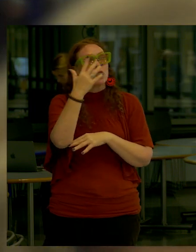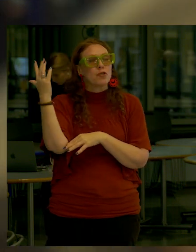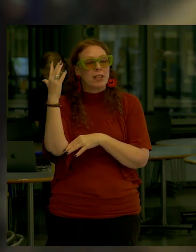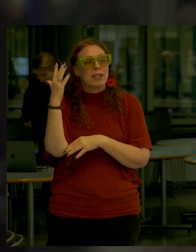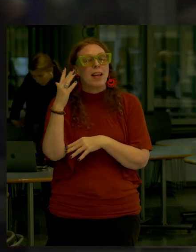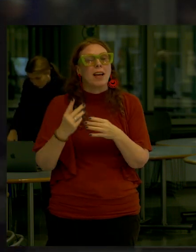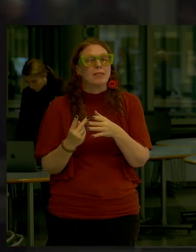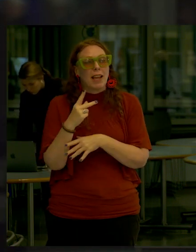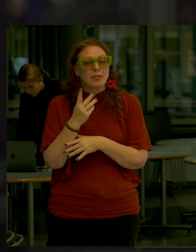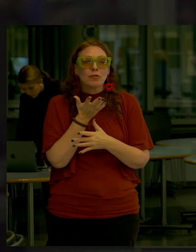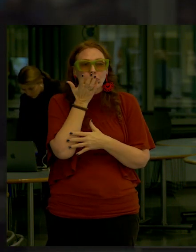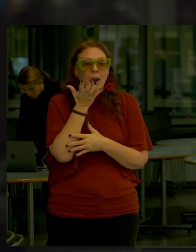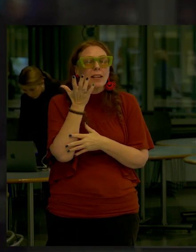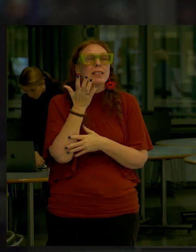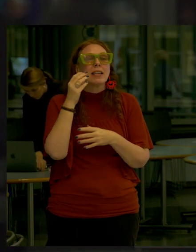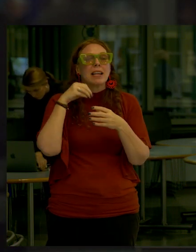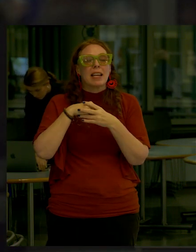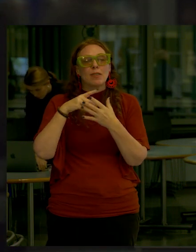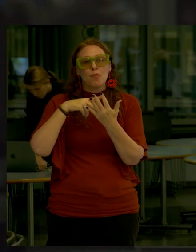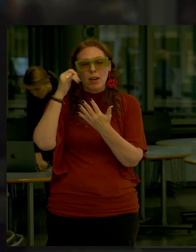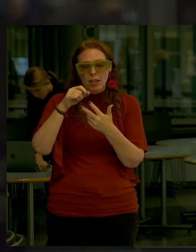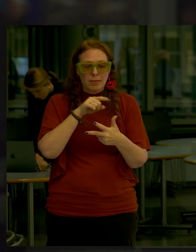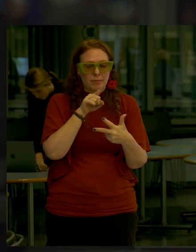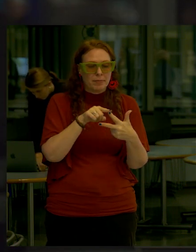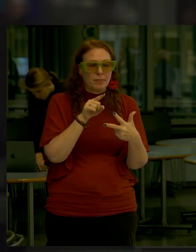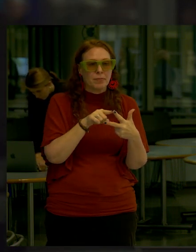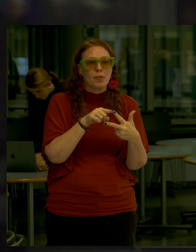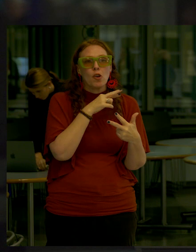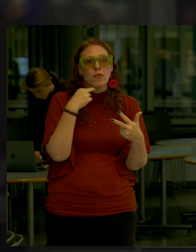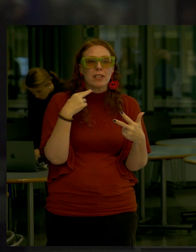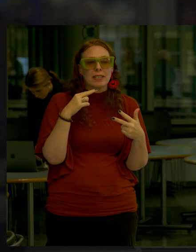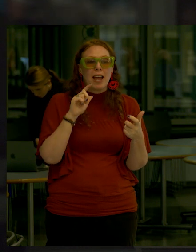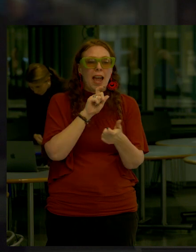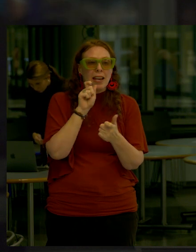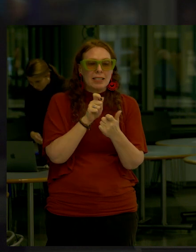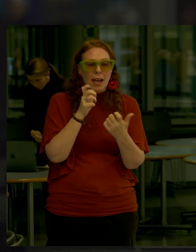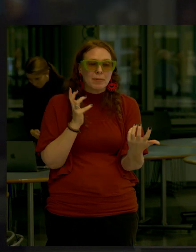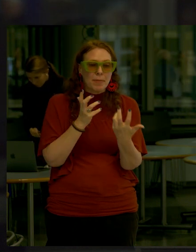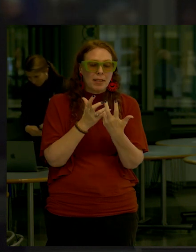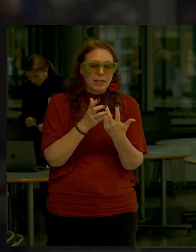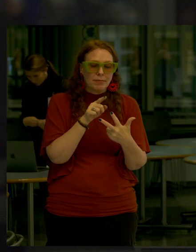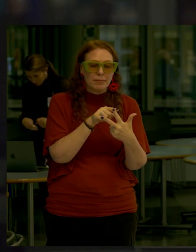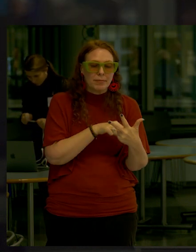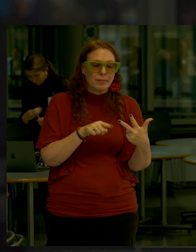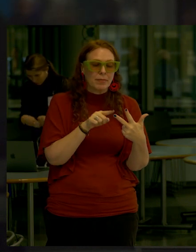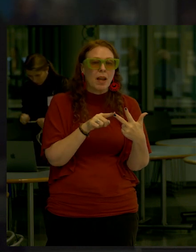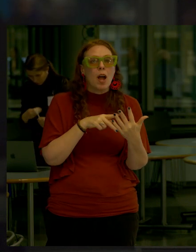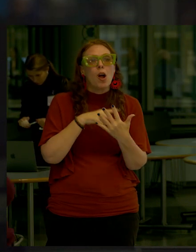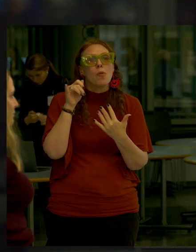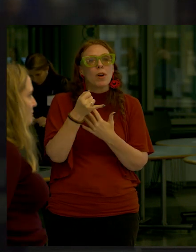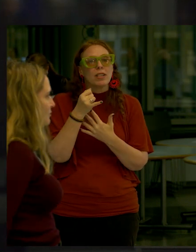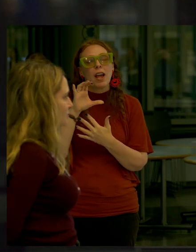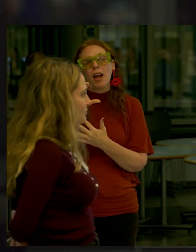landscape considerations Within the project One is risk and adaptability And one is the project in context